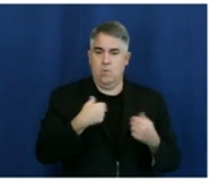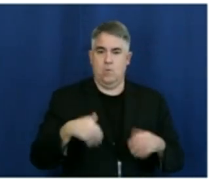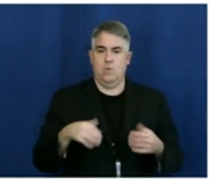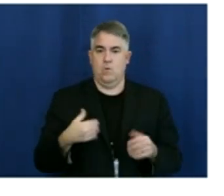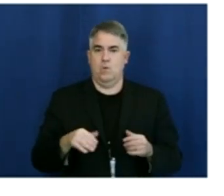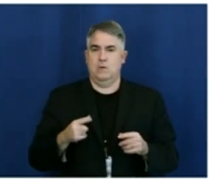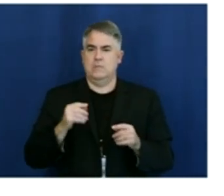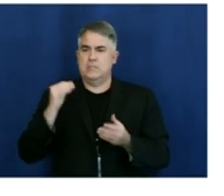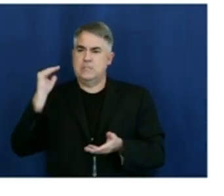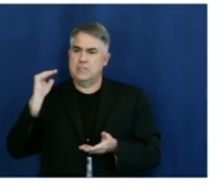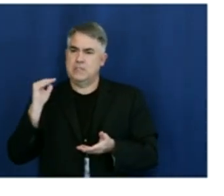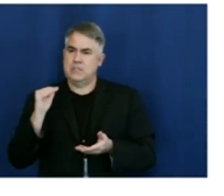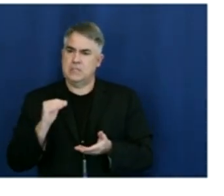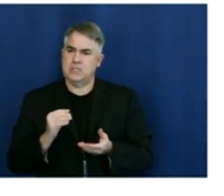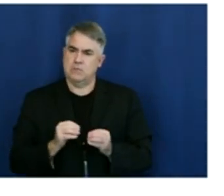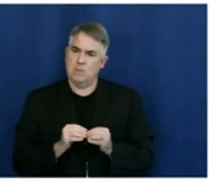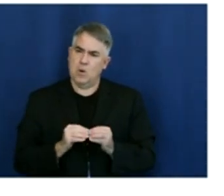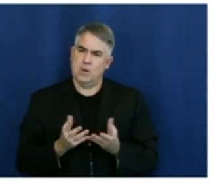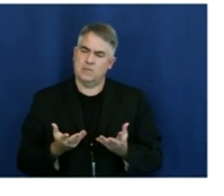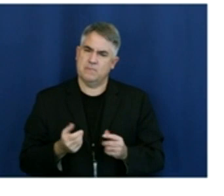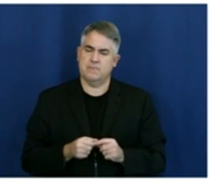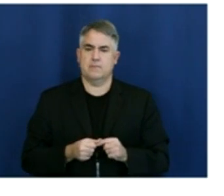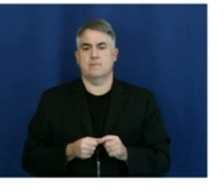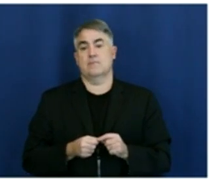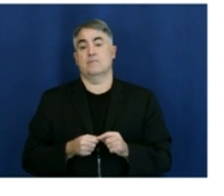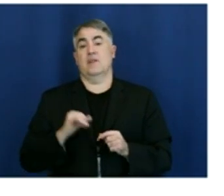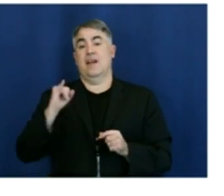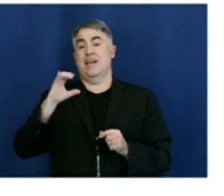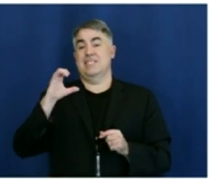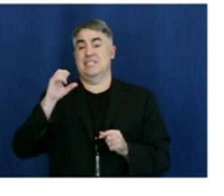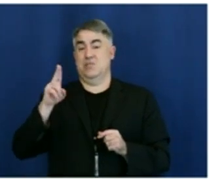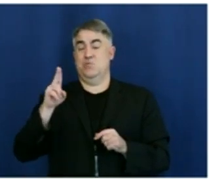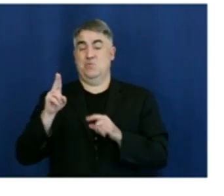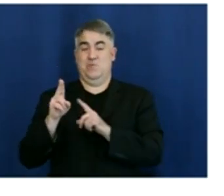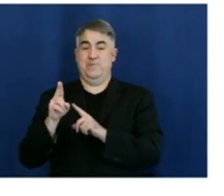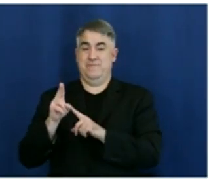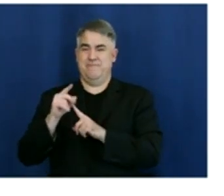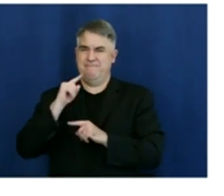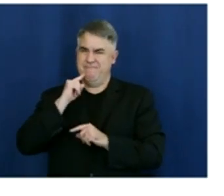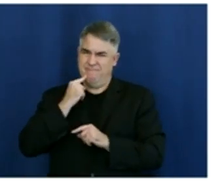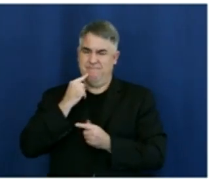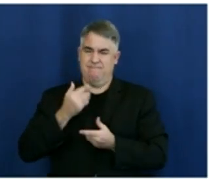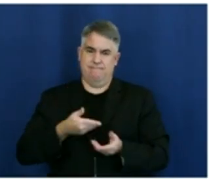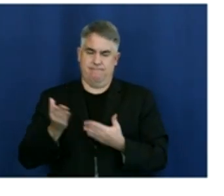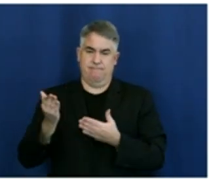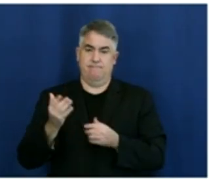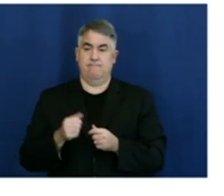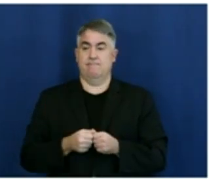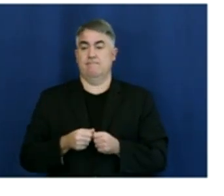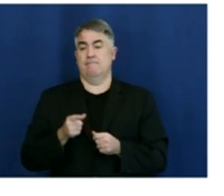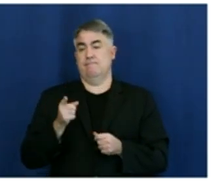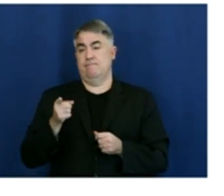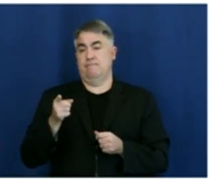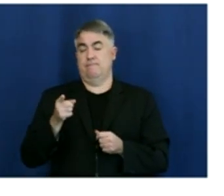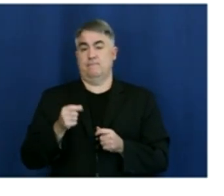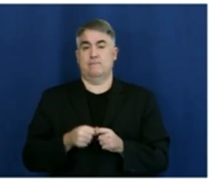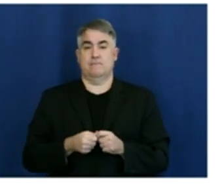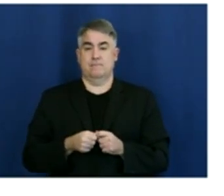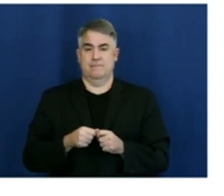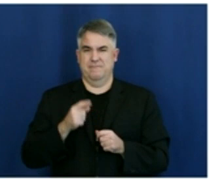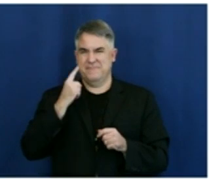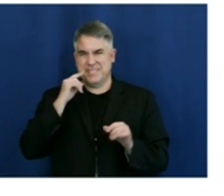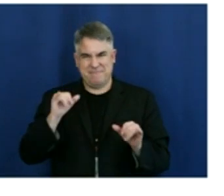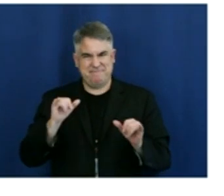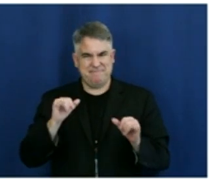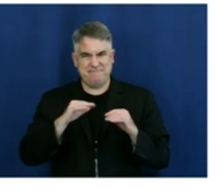Next. The ICU capacity, you see, you know, the box right there is staffed and immediately available and people say, why is this not moving? Given the